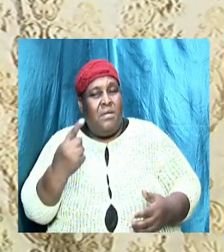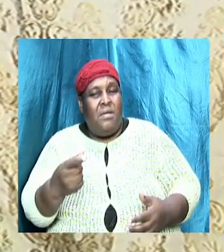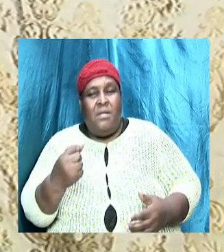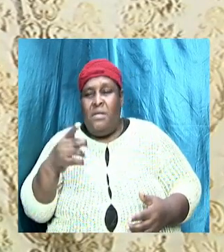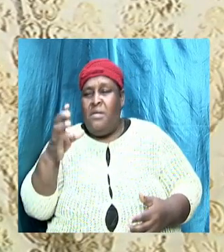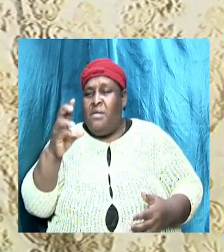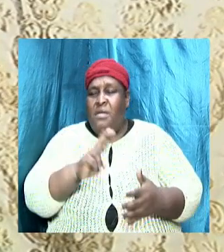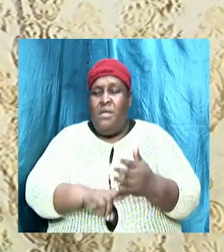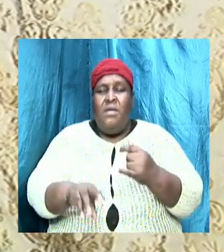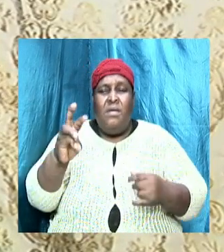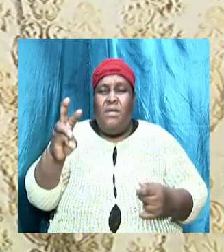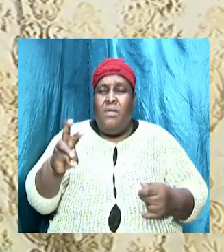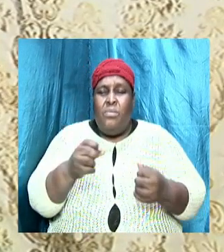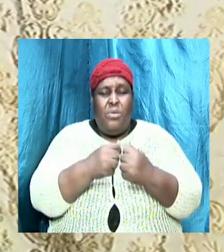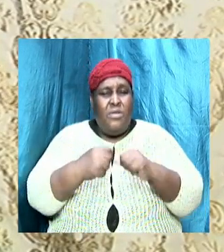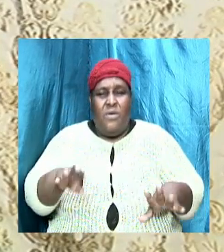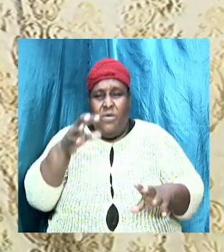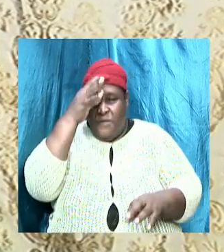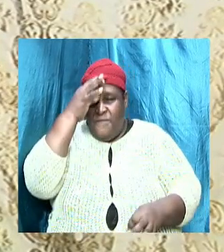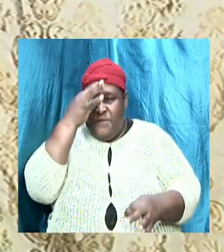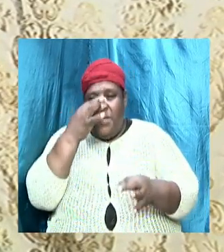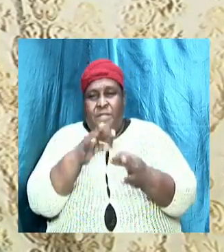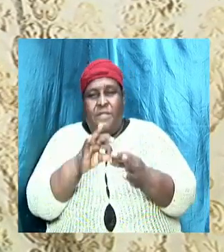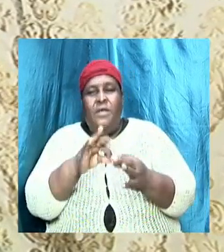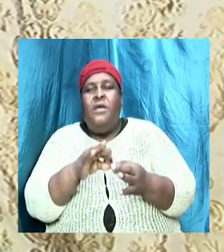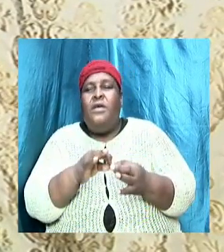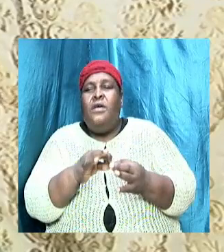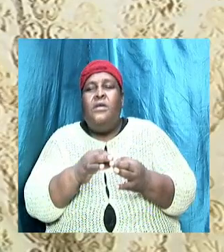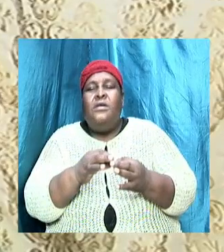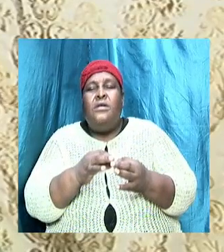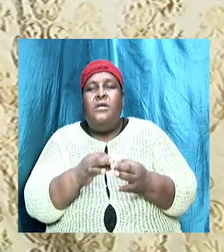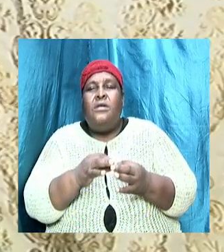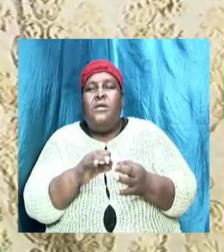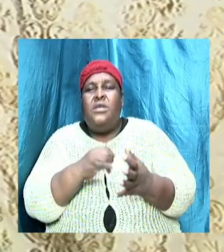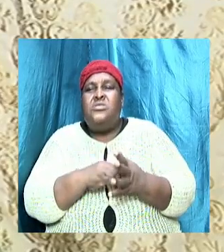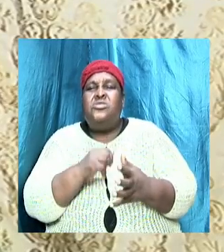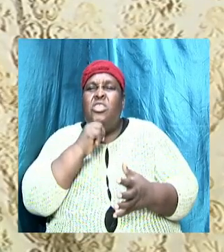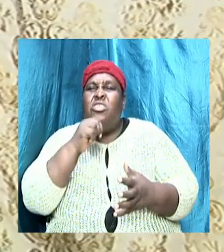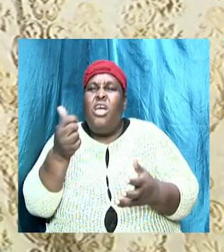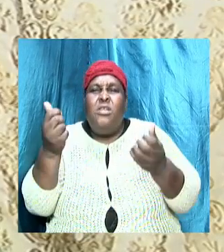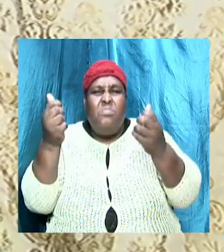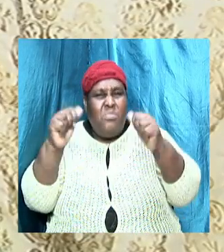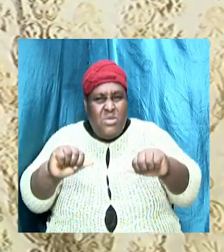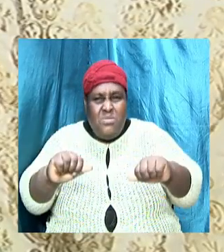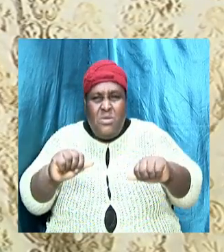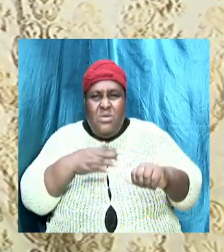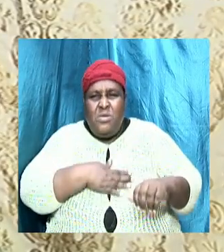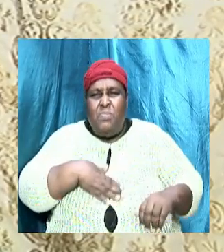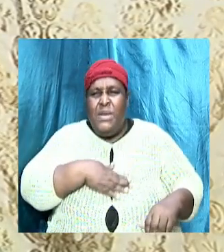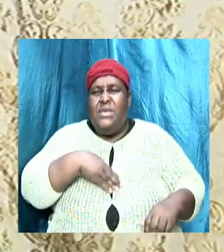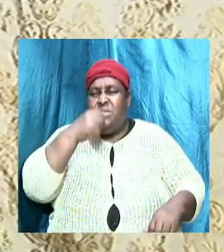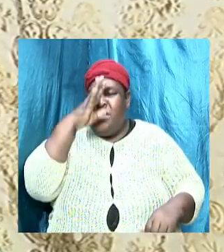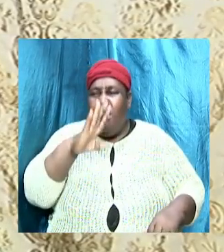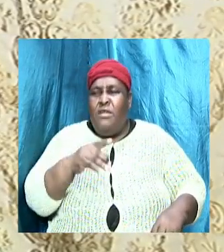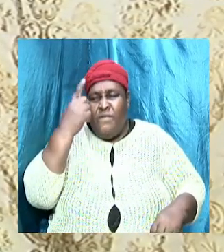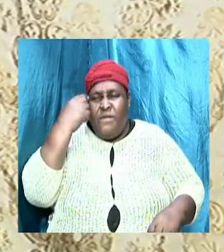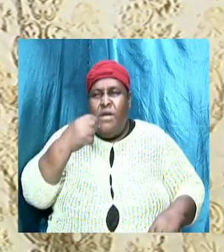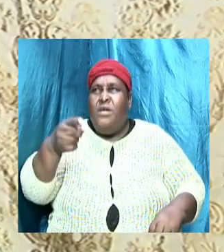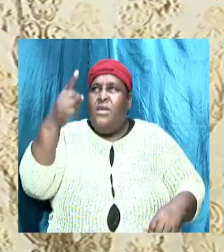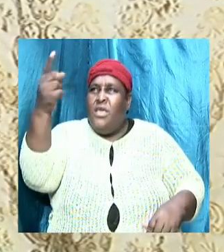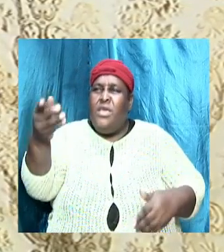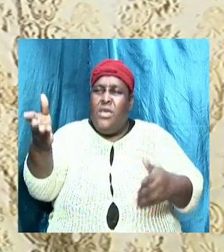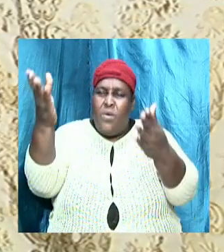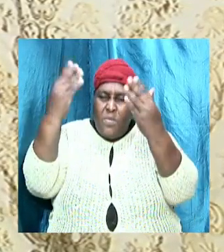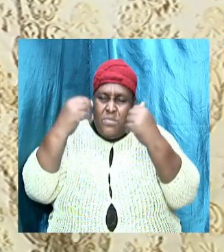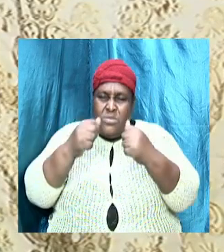But without faith, it is impossible to please Him. For he that cometh to